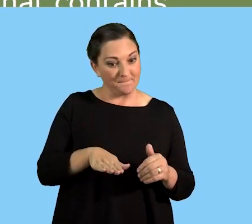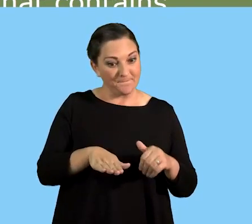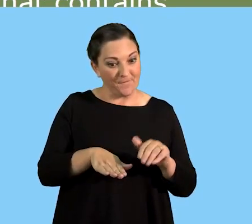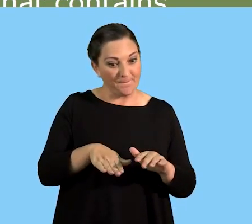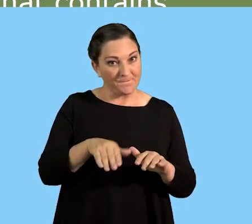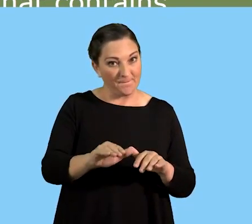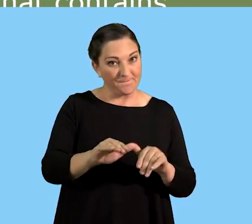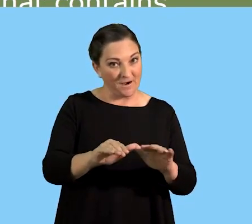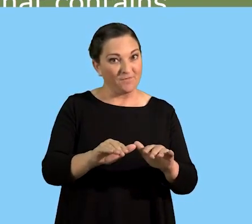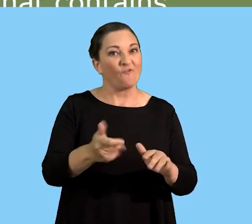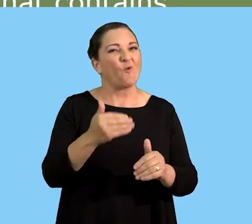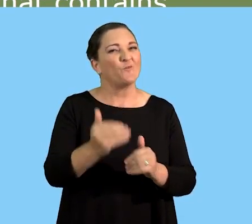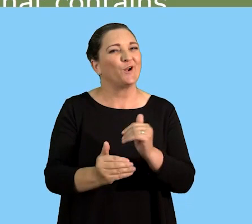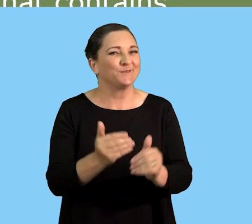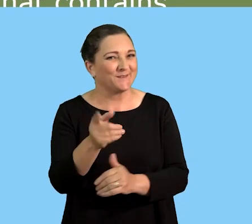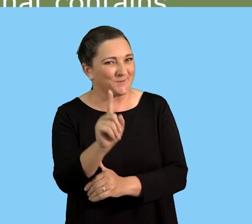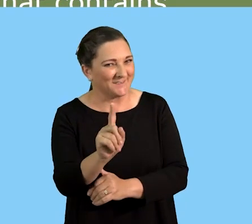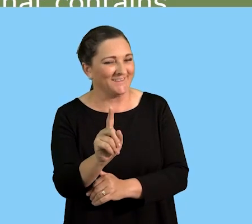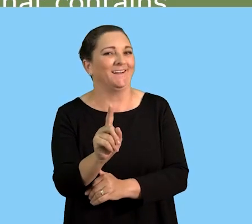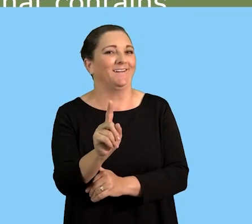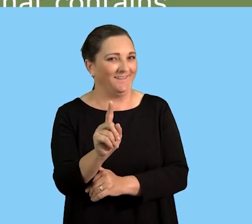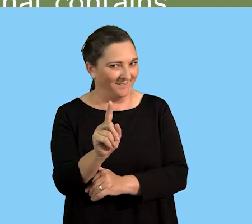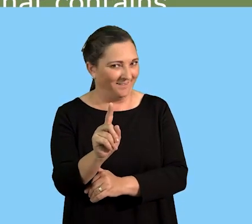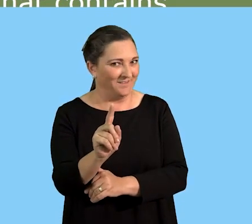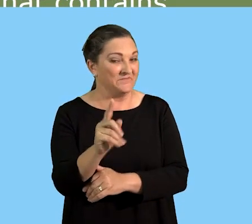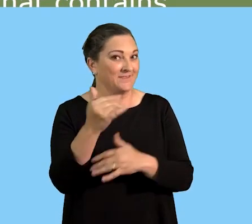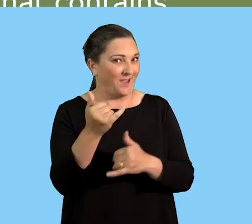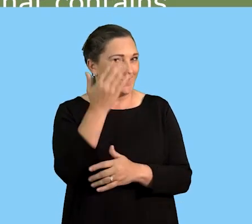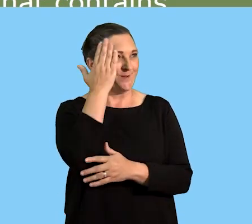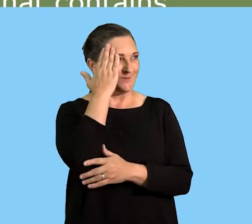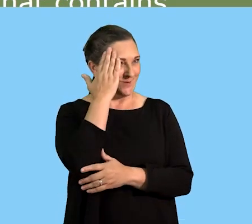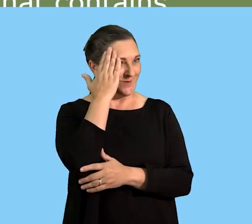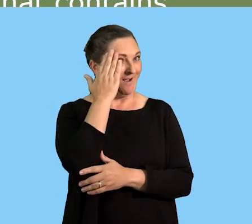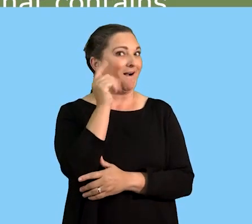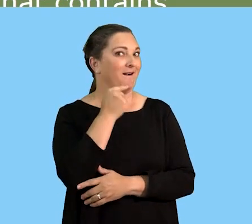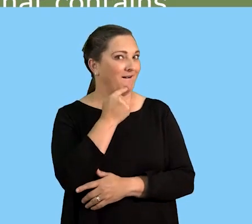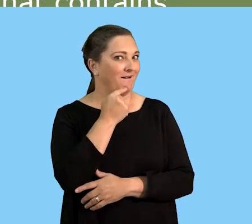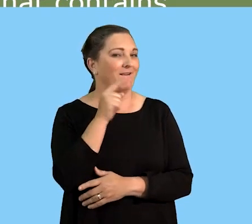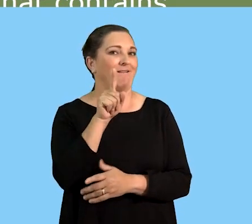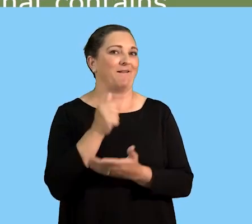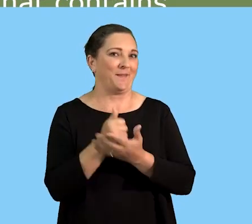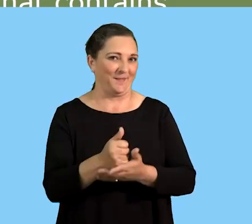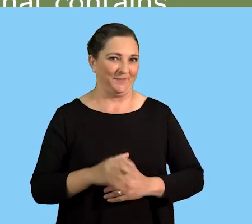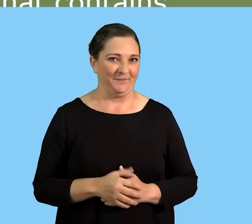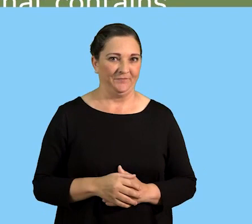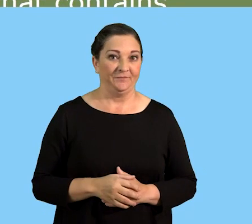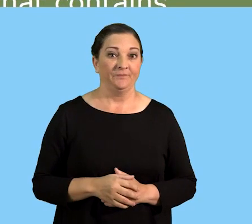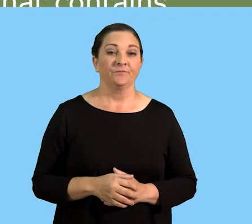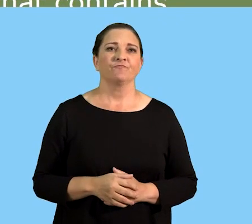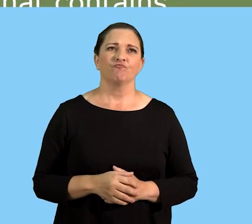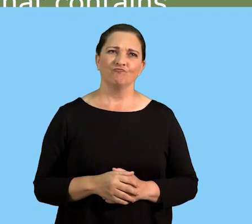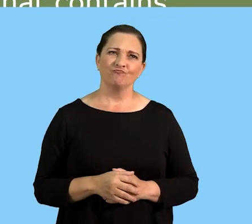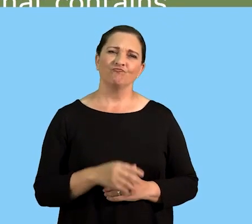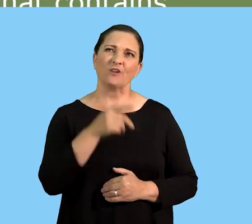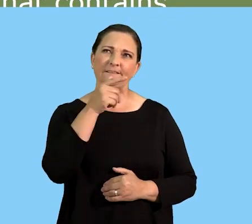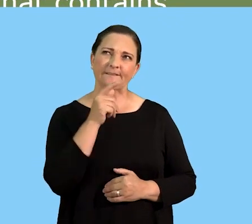steps that are involved in the recruitment procedure. So now that I have given you a clue, you